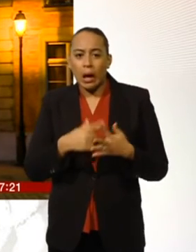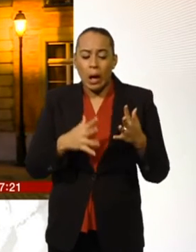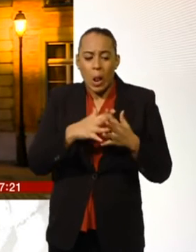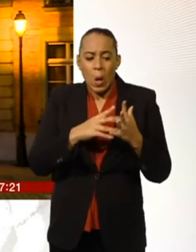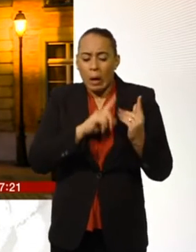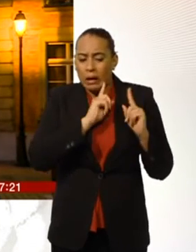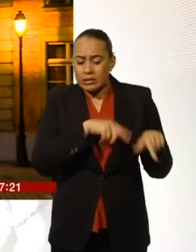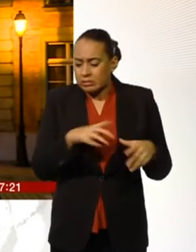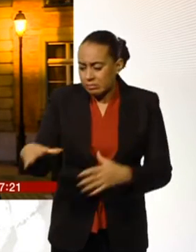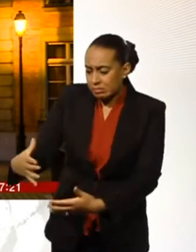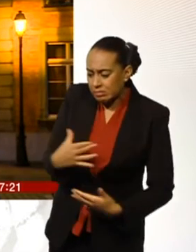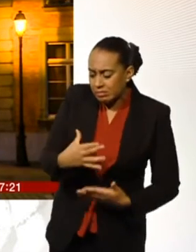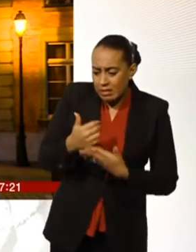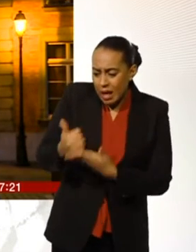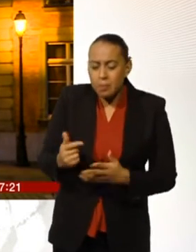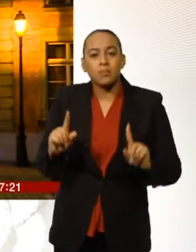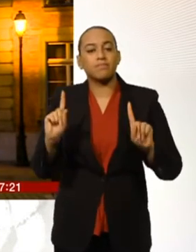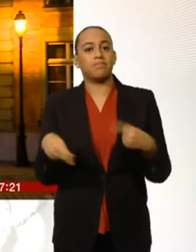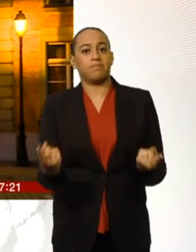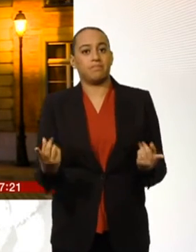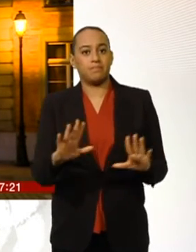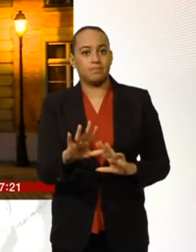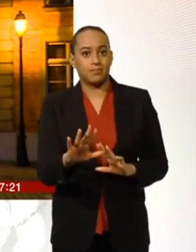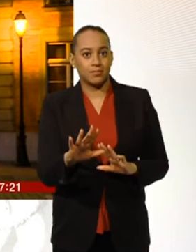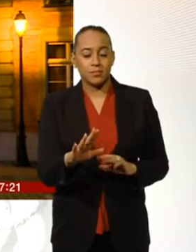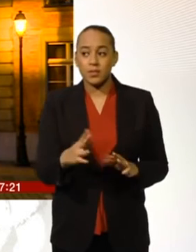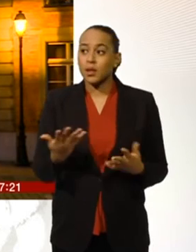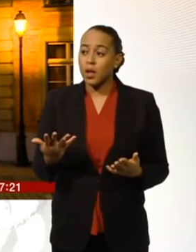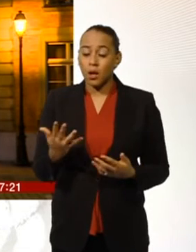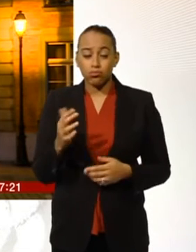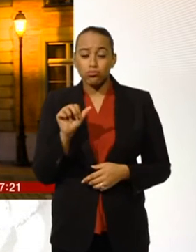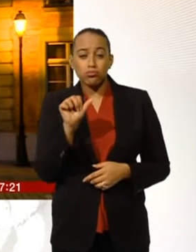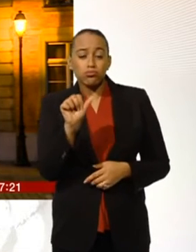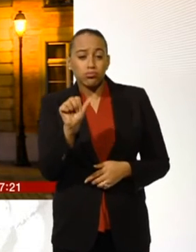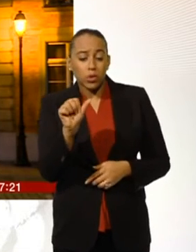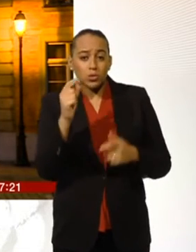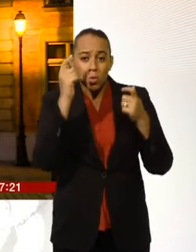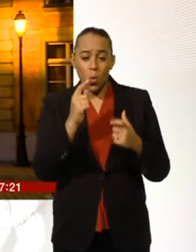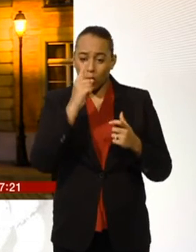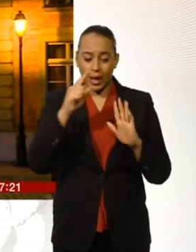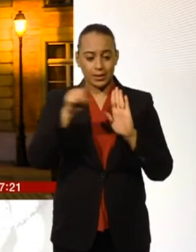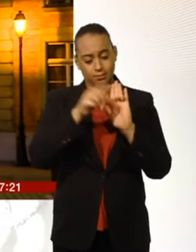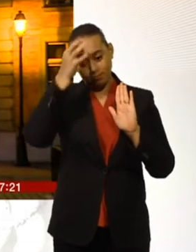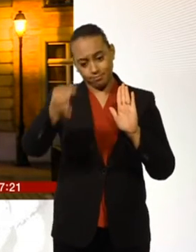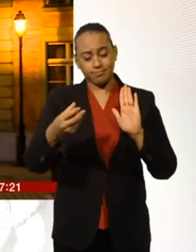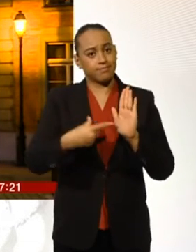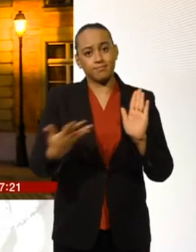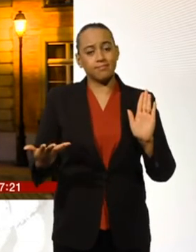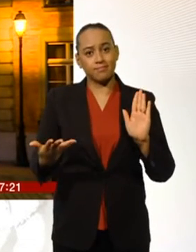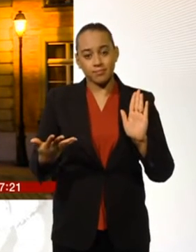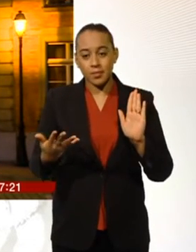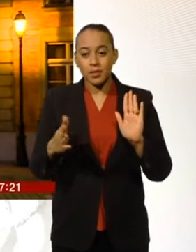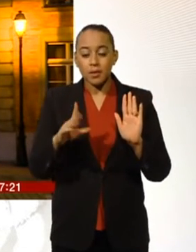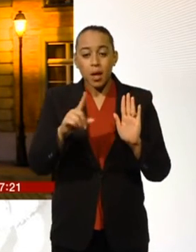It's true. But, you know, I'd implore anyone to go into the, including yourselves, into the jungle and into Grand South in Dunkirk, where I went yesterday. And